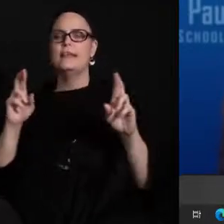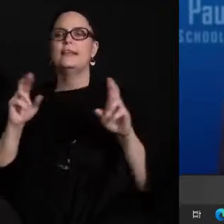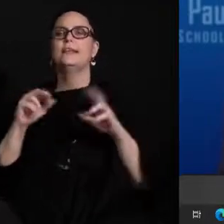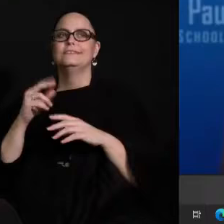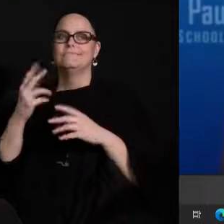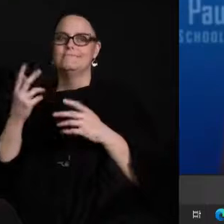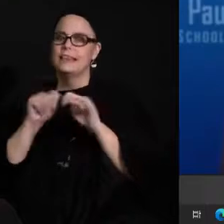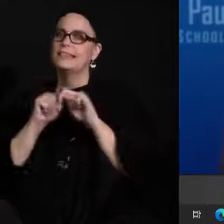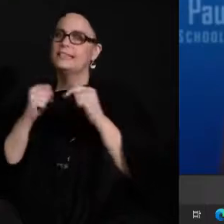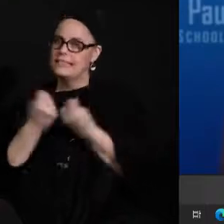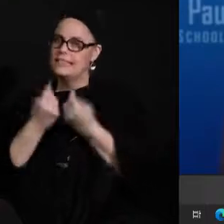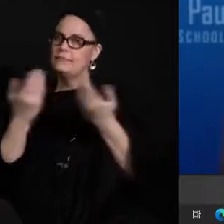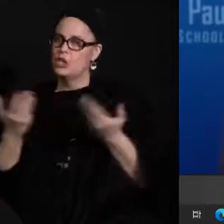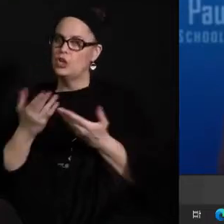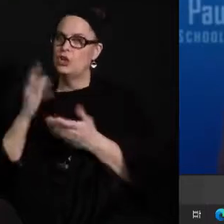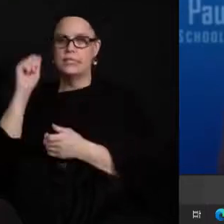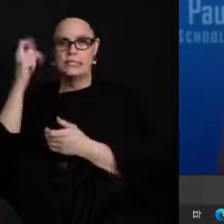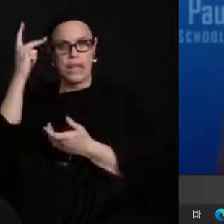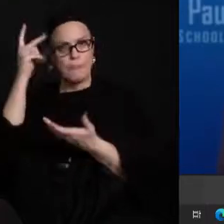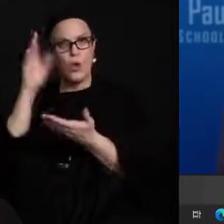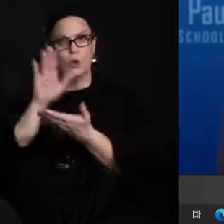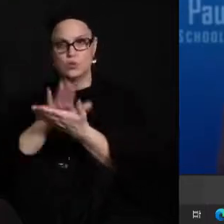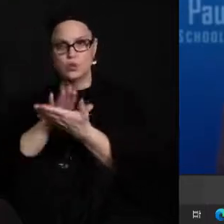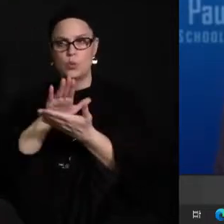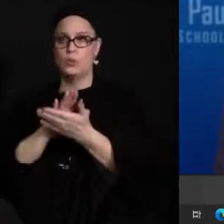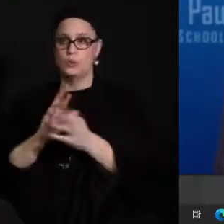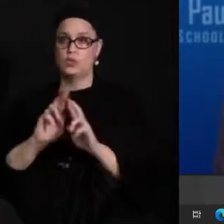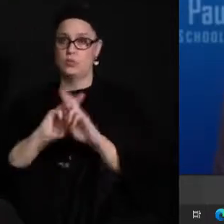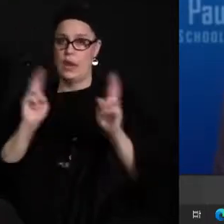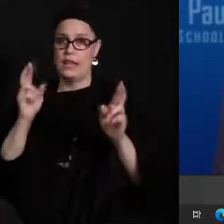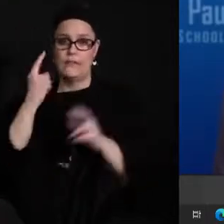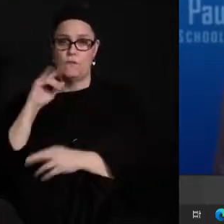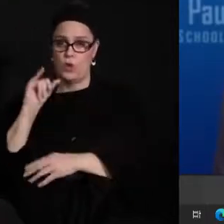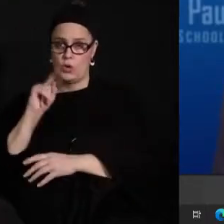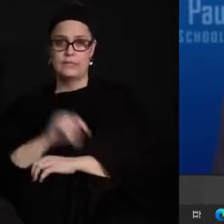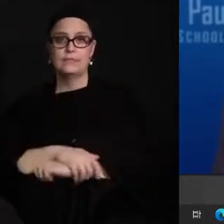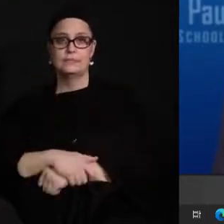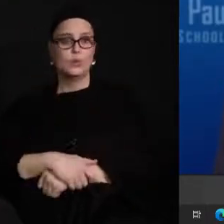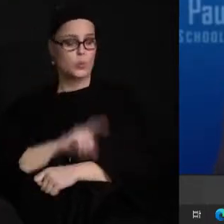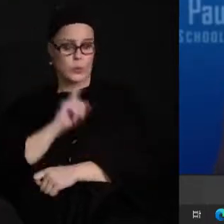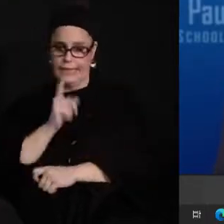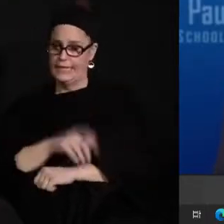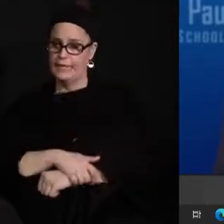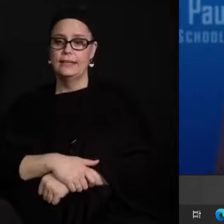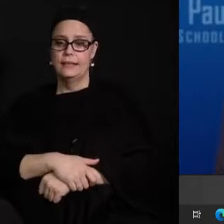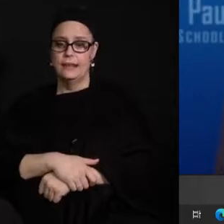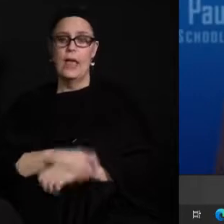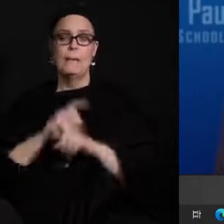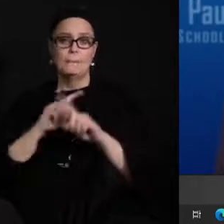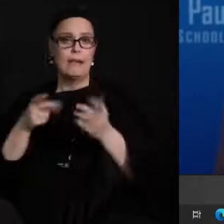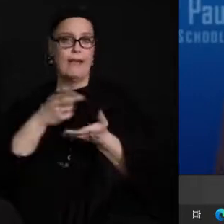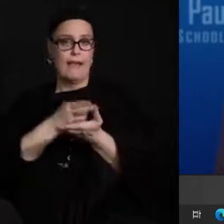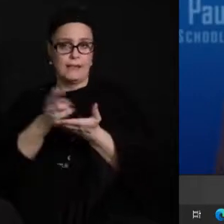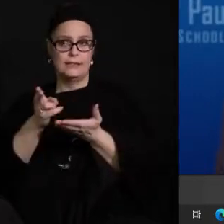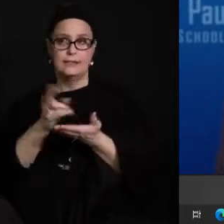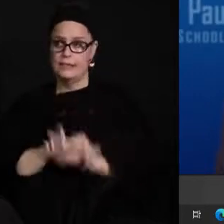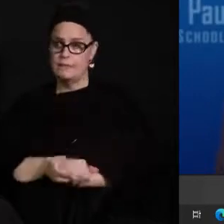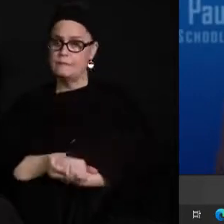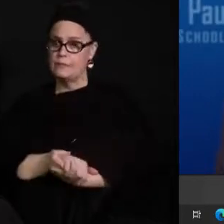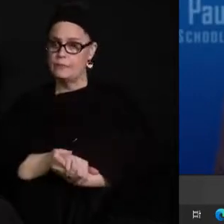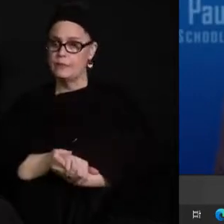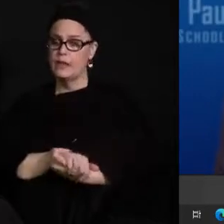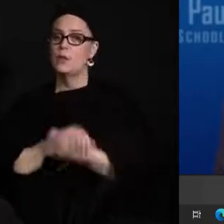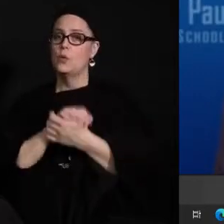our team here in st paul public schools was truly ready for it we we really were but quite honestly we had more